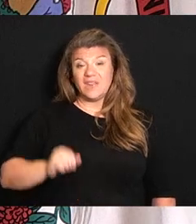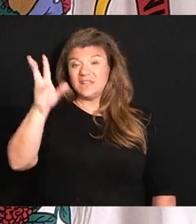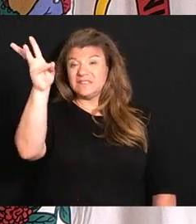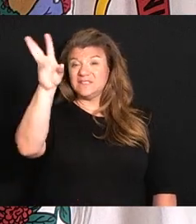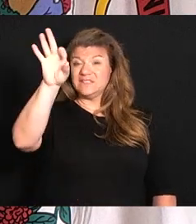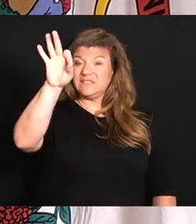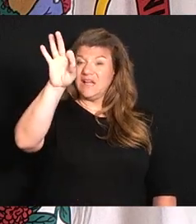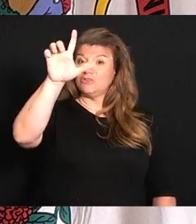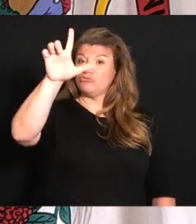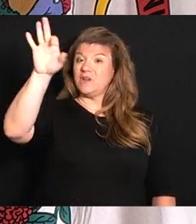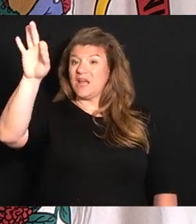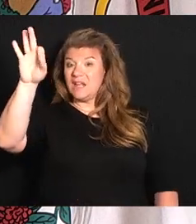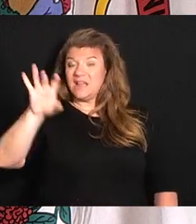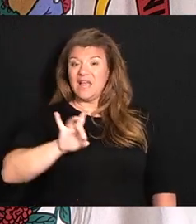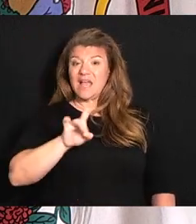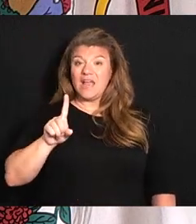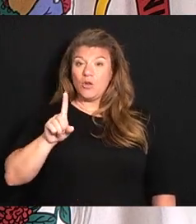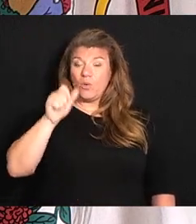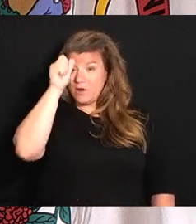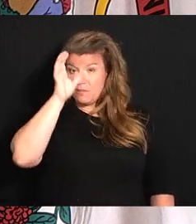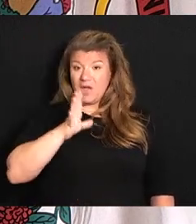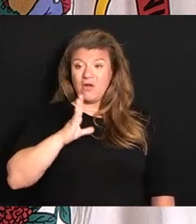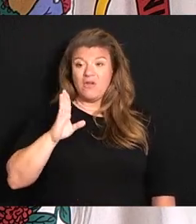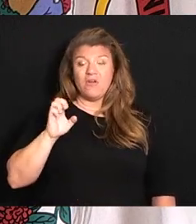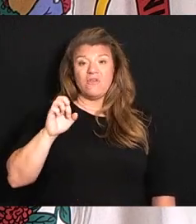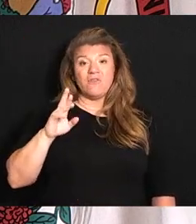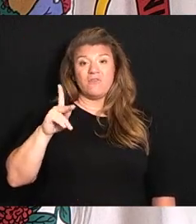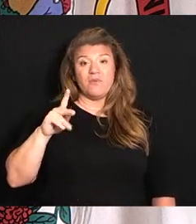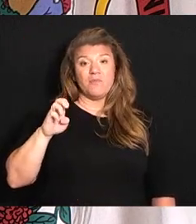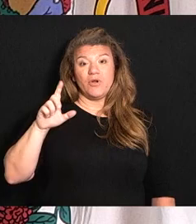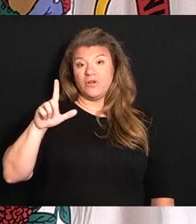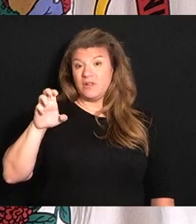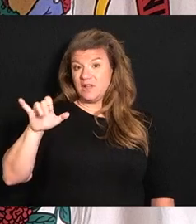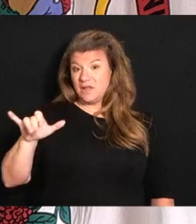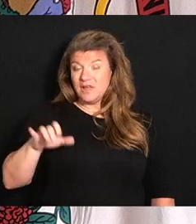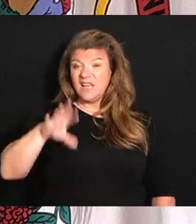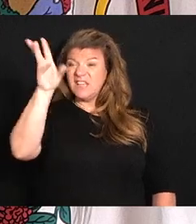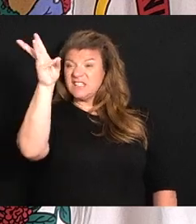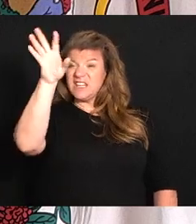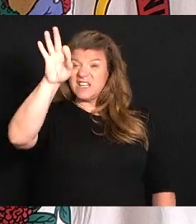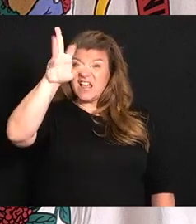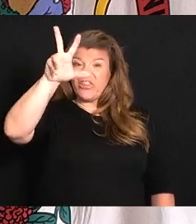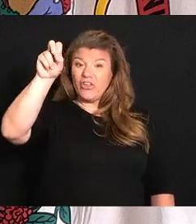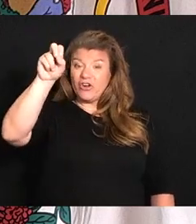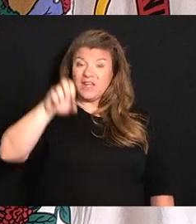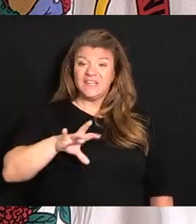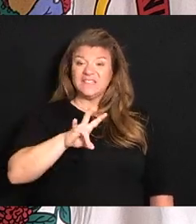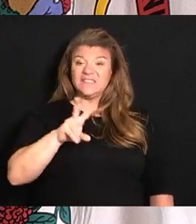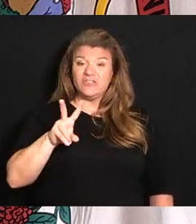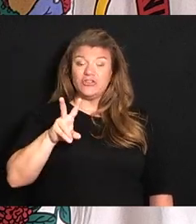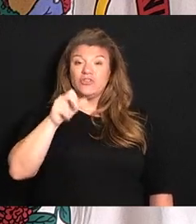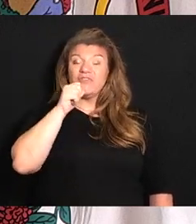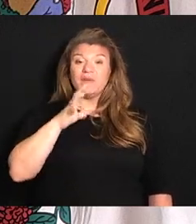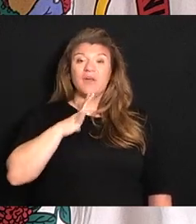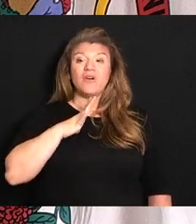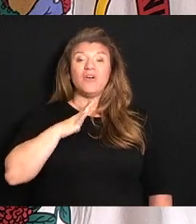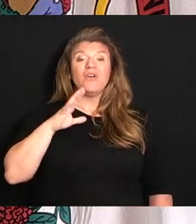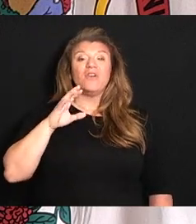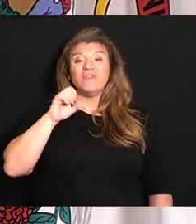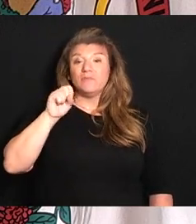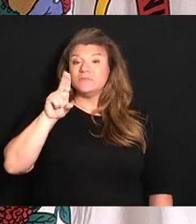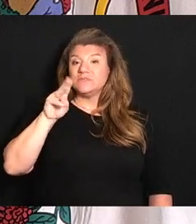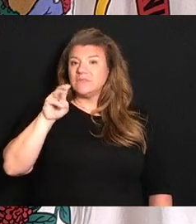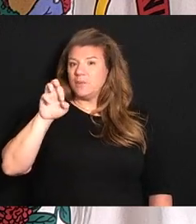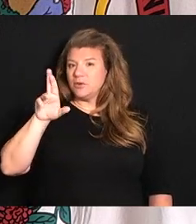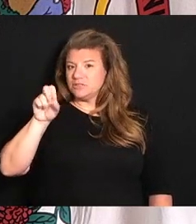The 6929th death of an 81-year-old male from Berkeley County. The 6930th death of a 72-year-old female from Summers